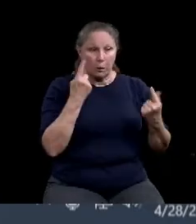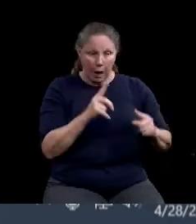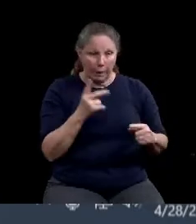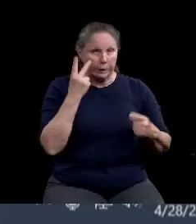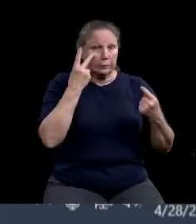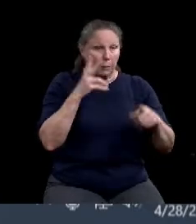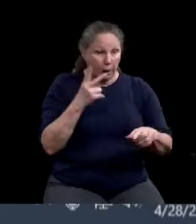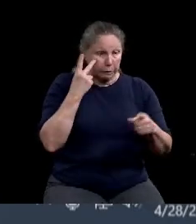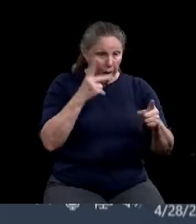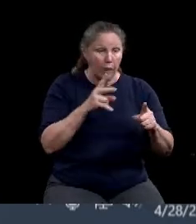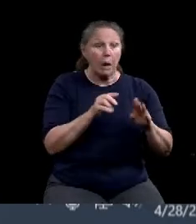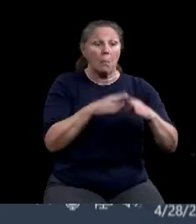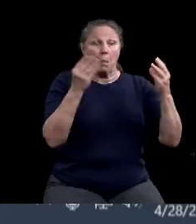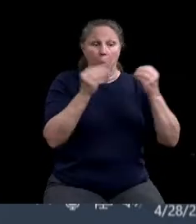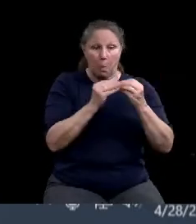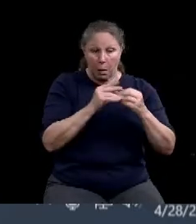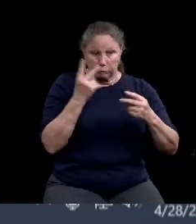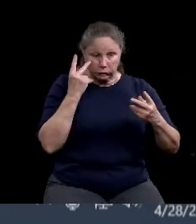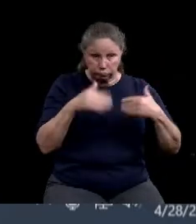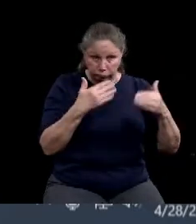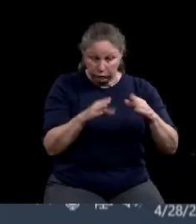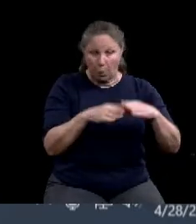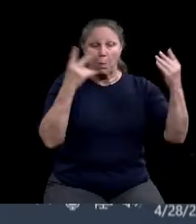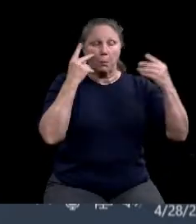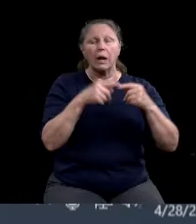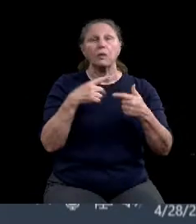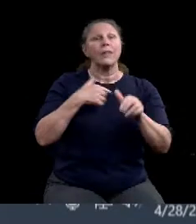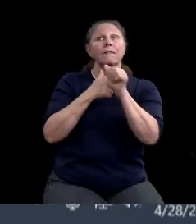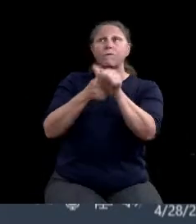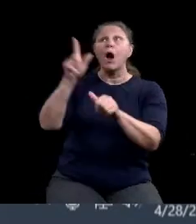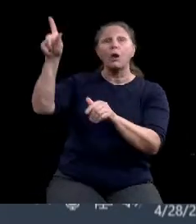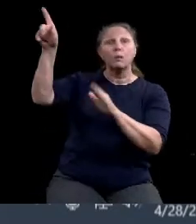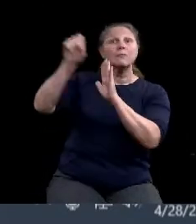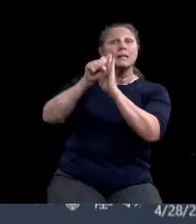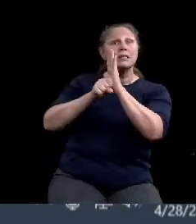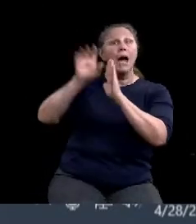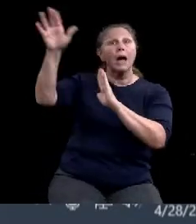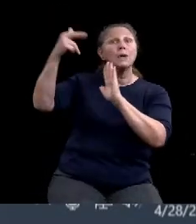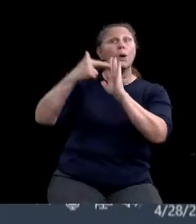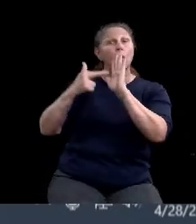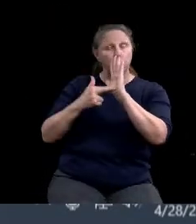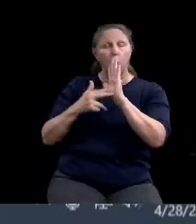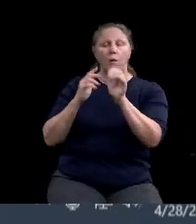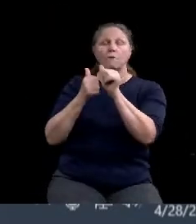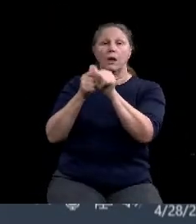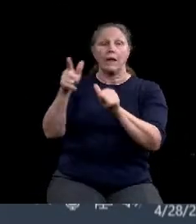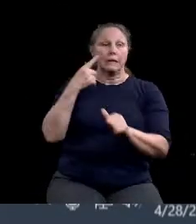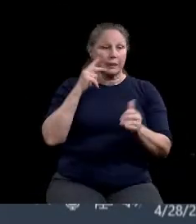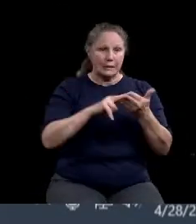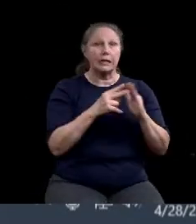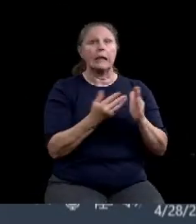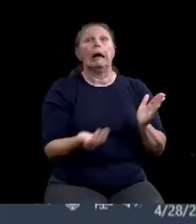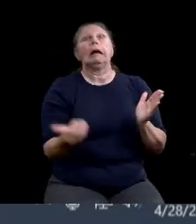the state guidelines and watching the city come back to life and as part of the economic recovery here.